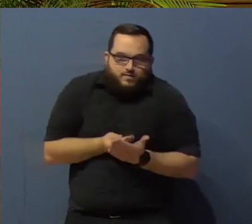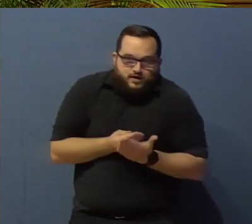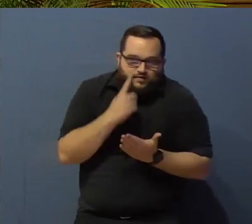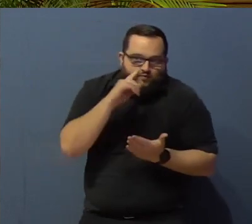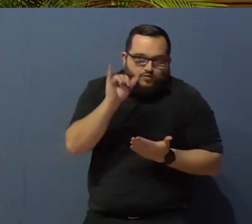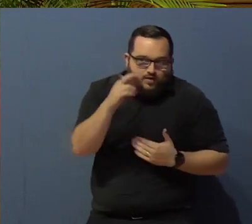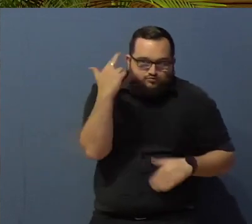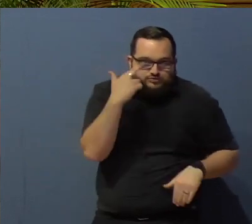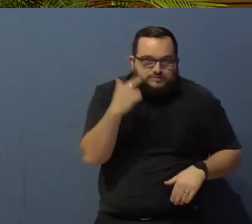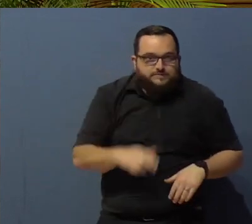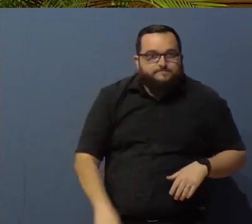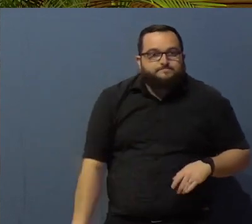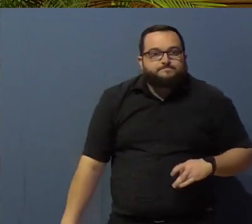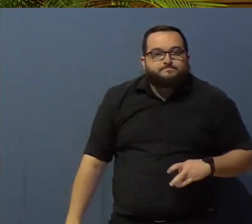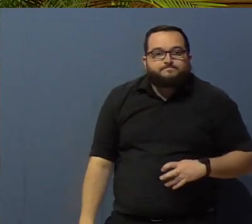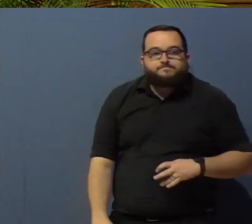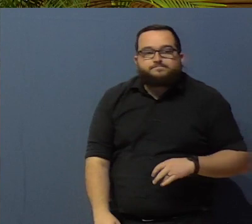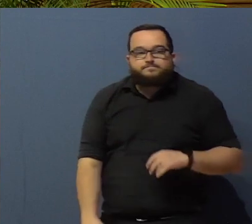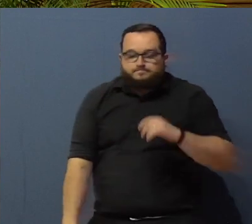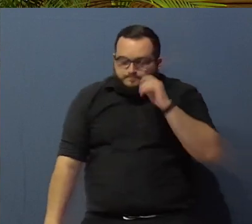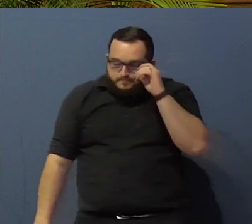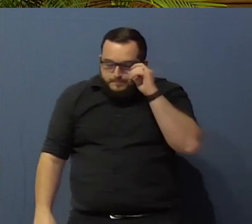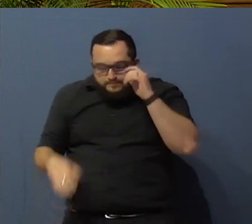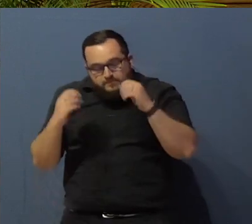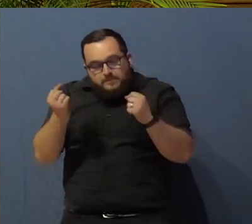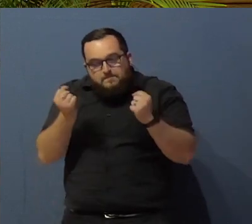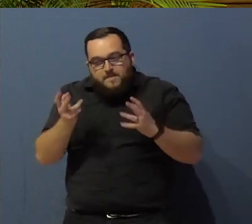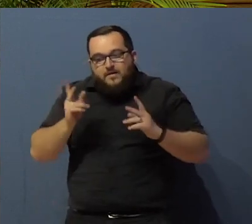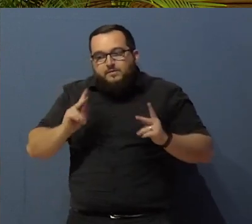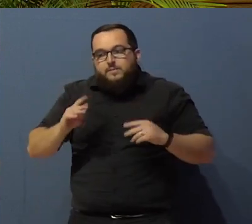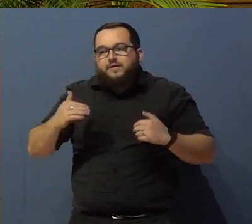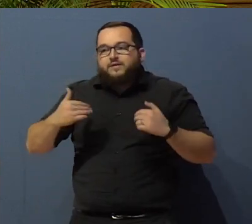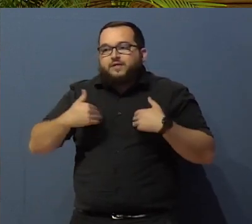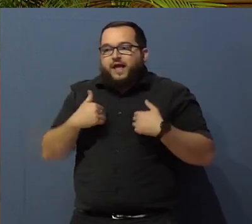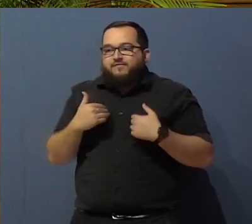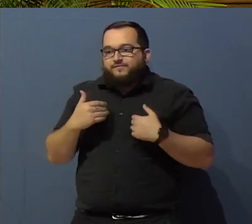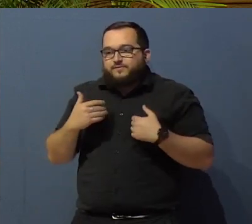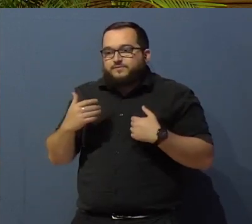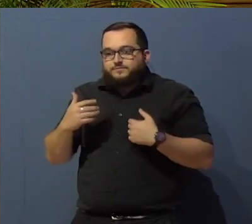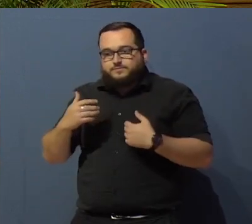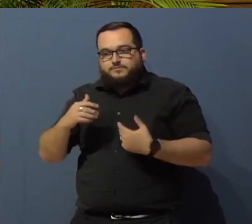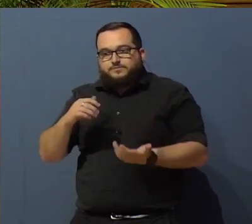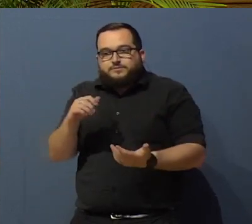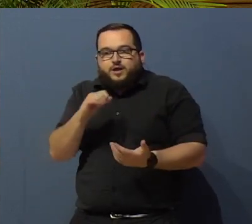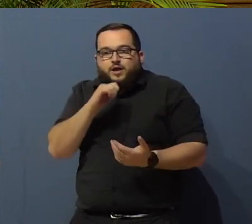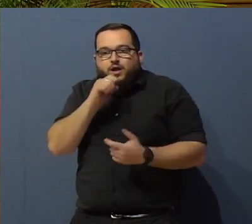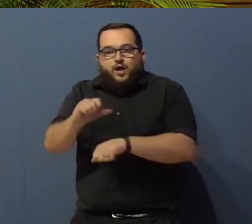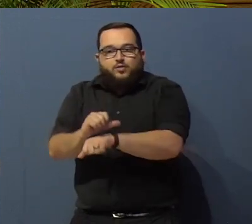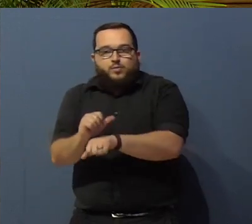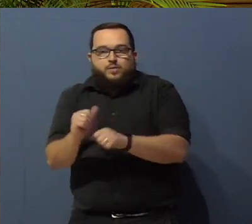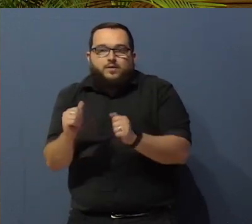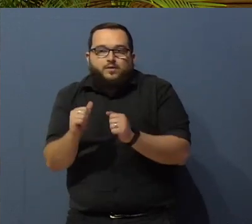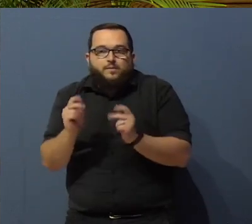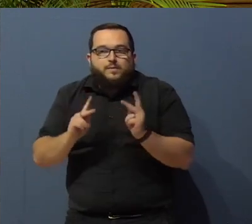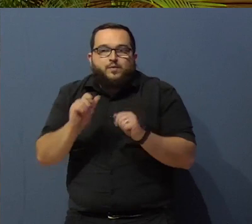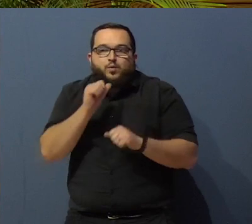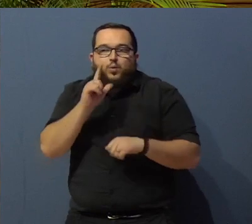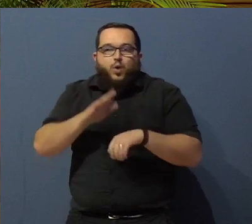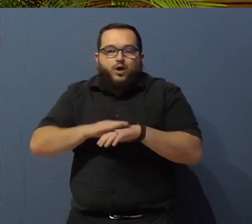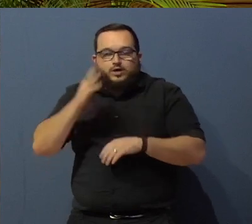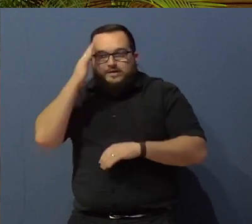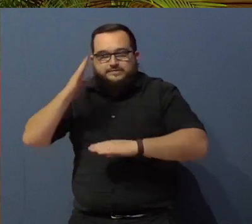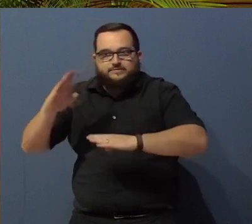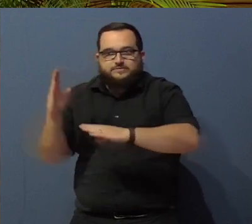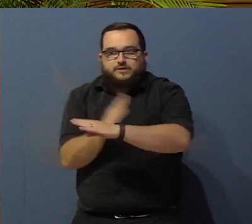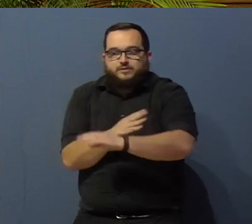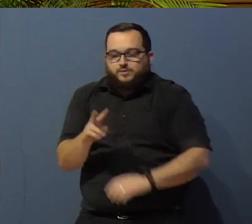experience times of unemployment when you're on the spectrum. In 2005, I